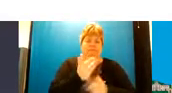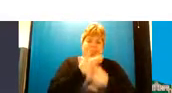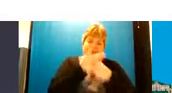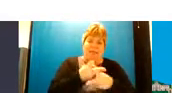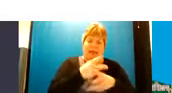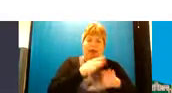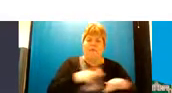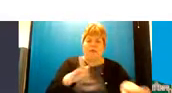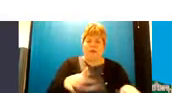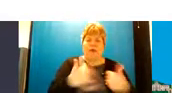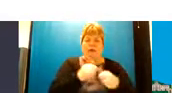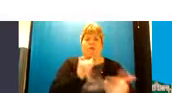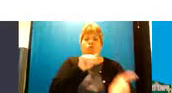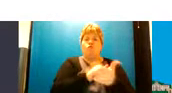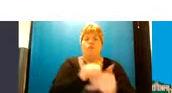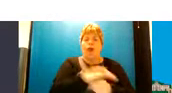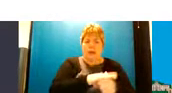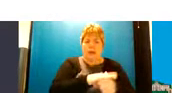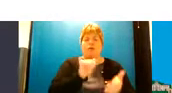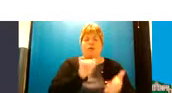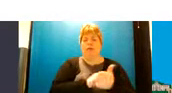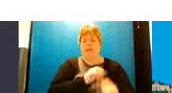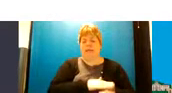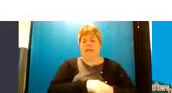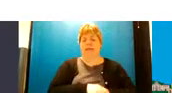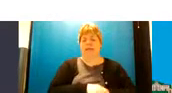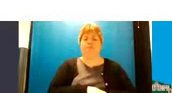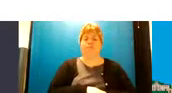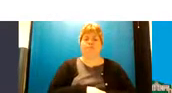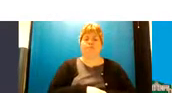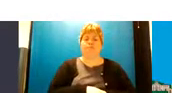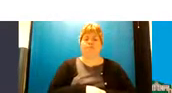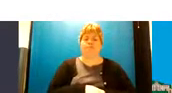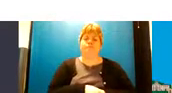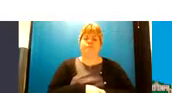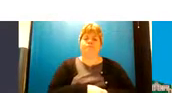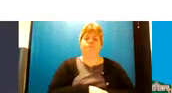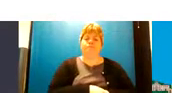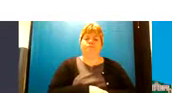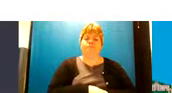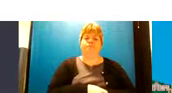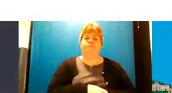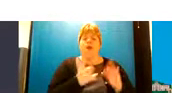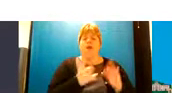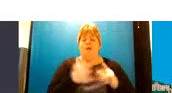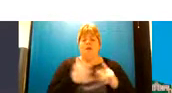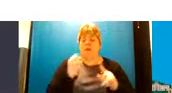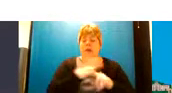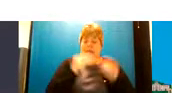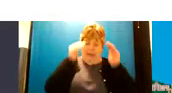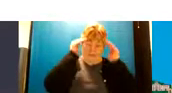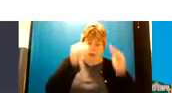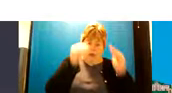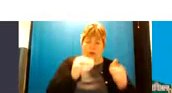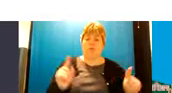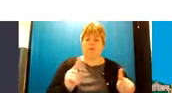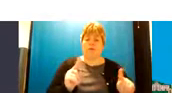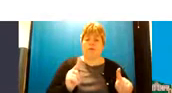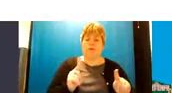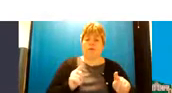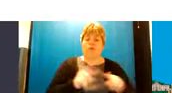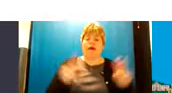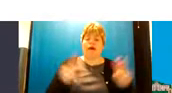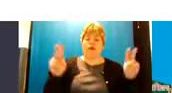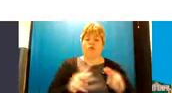children to get them to the right place at the right time um and then another key focus is this reducing